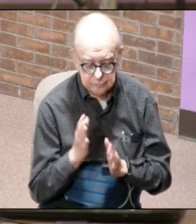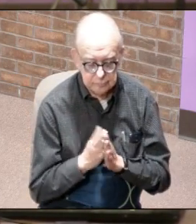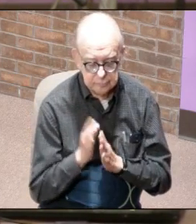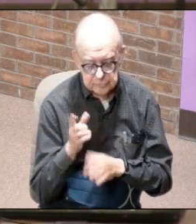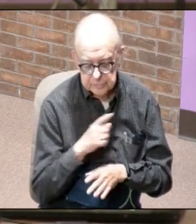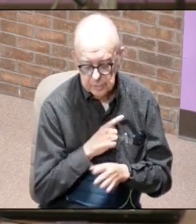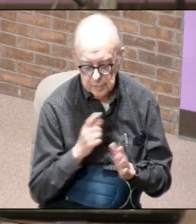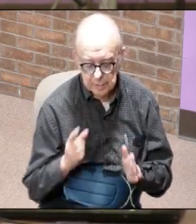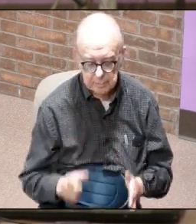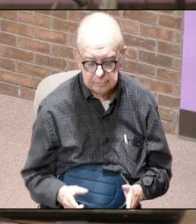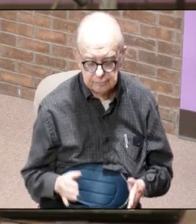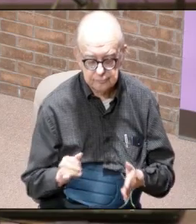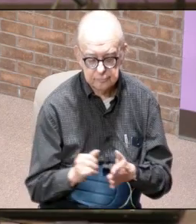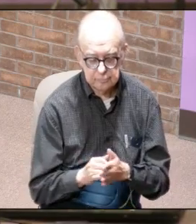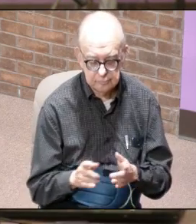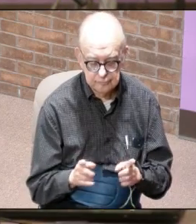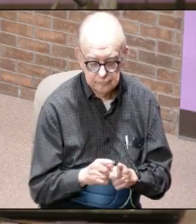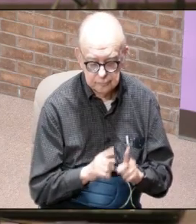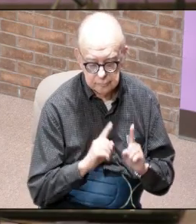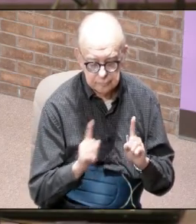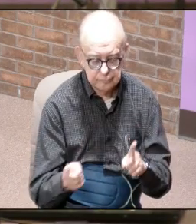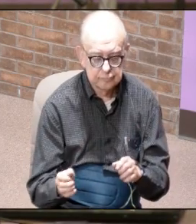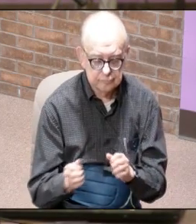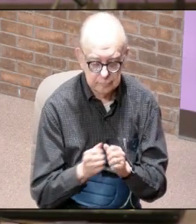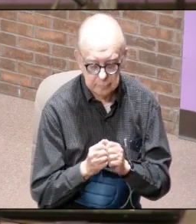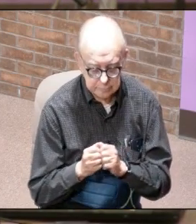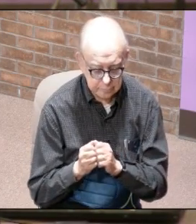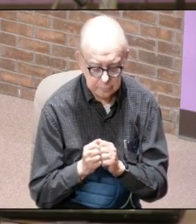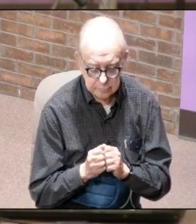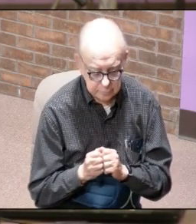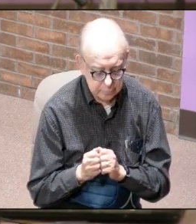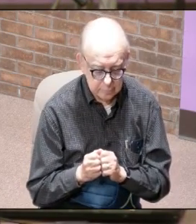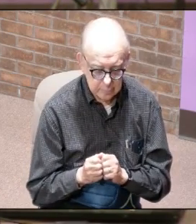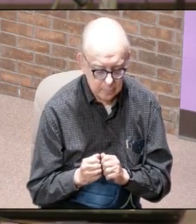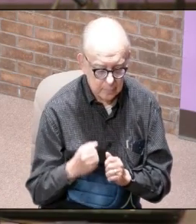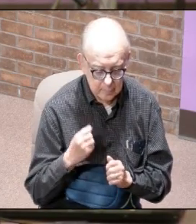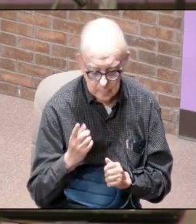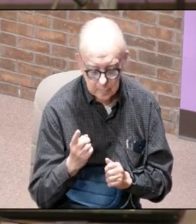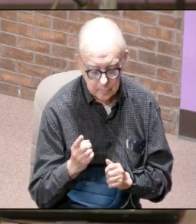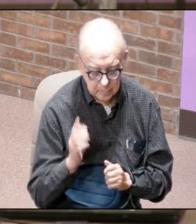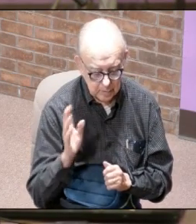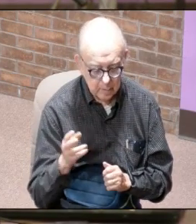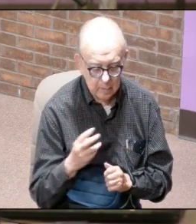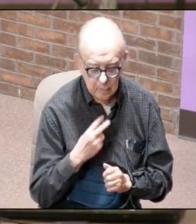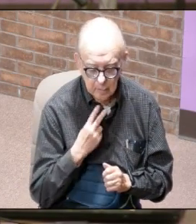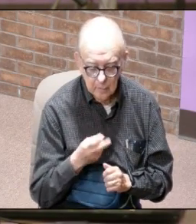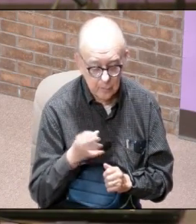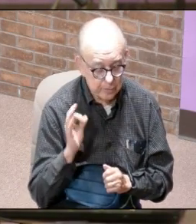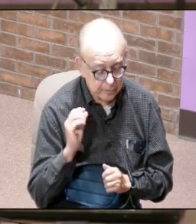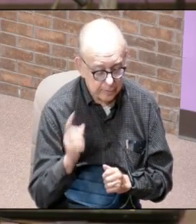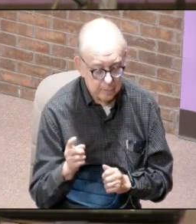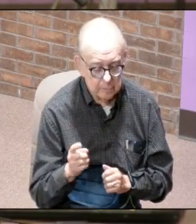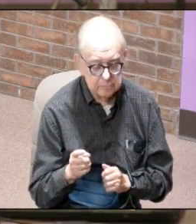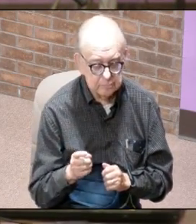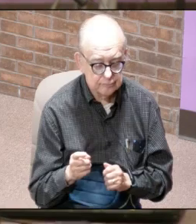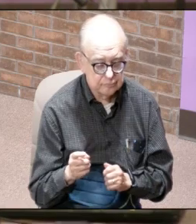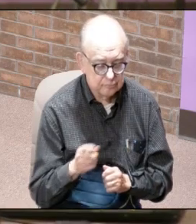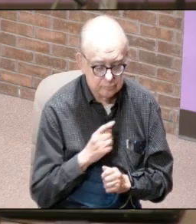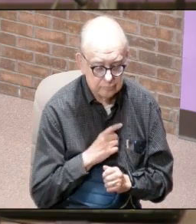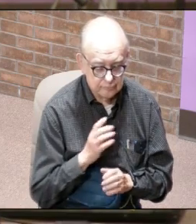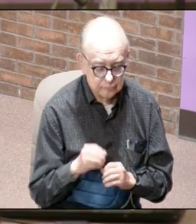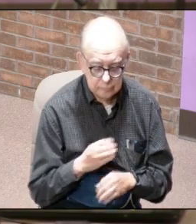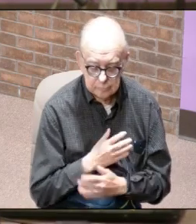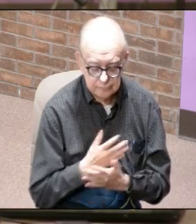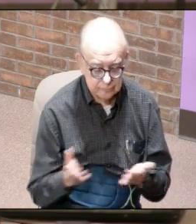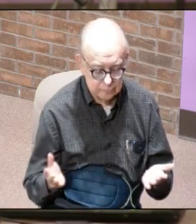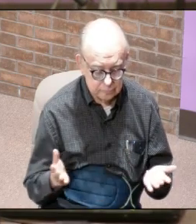ask you today that as we come together father that we recognize the voice of you and more than